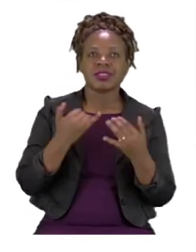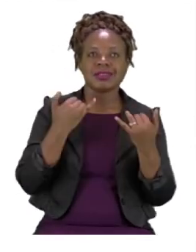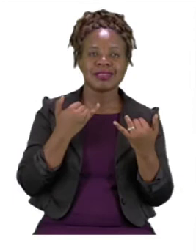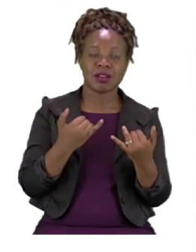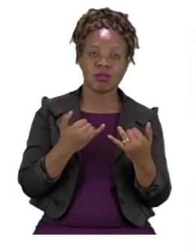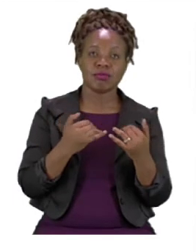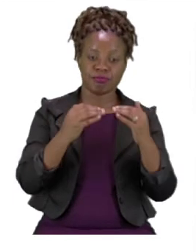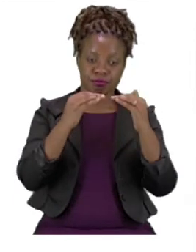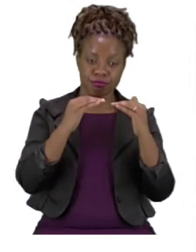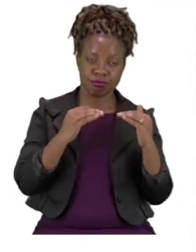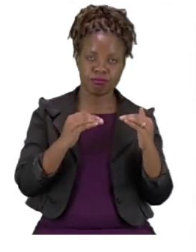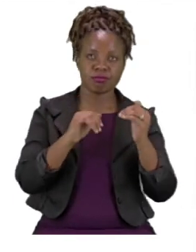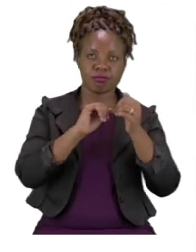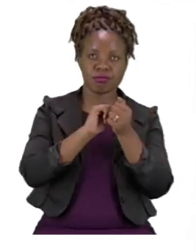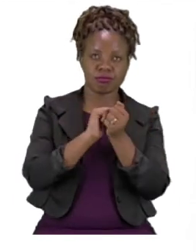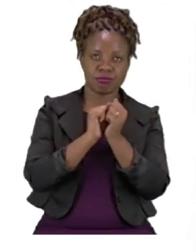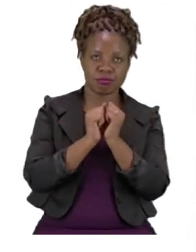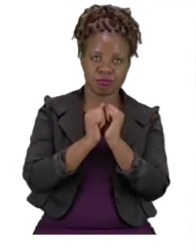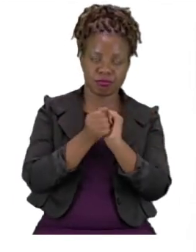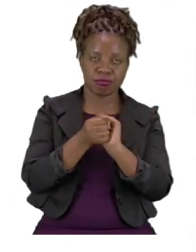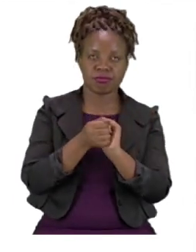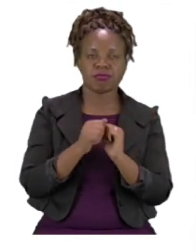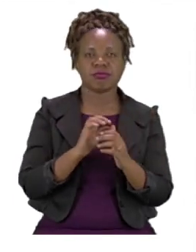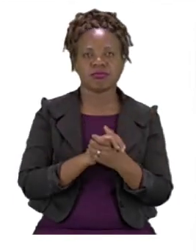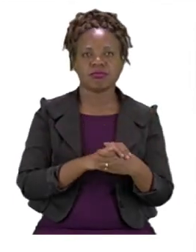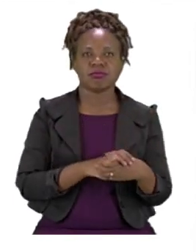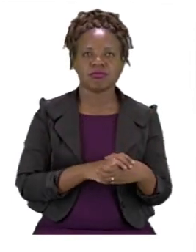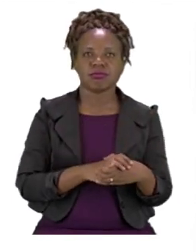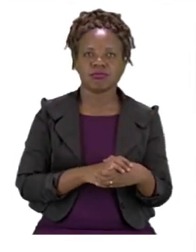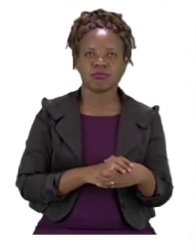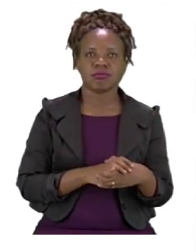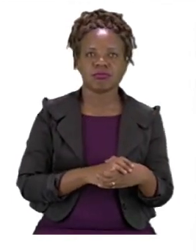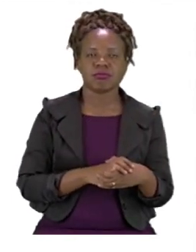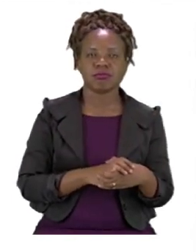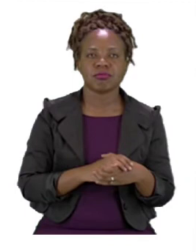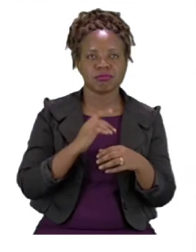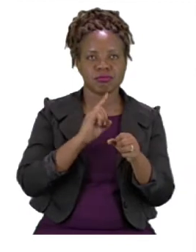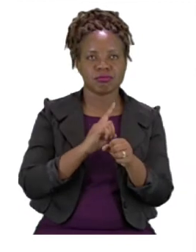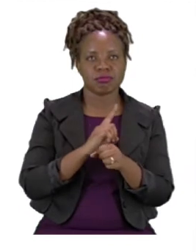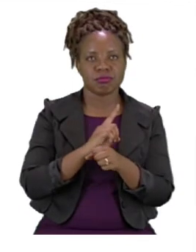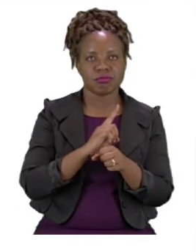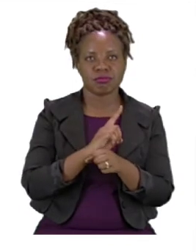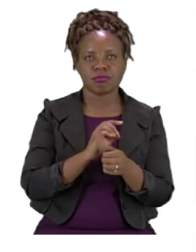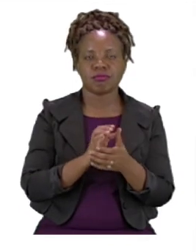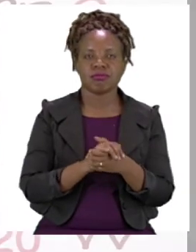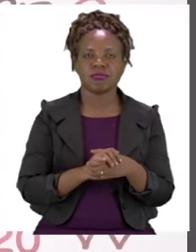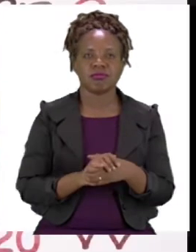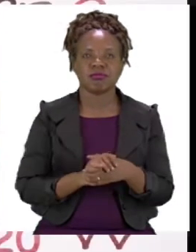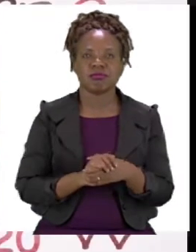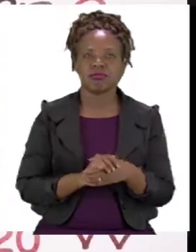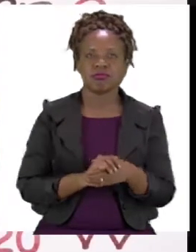the ones that we can see into decade numbers. Let's do the first three together on the board.